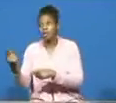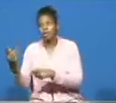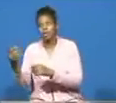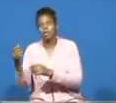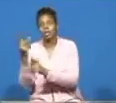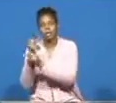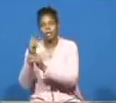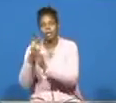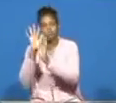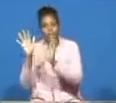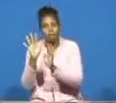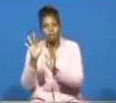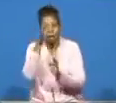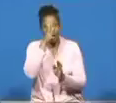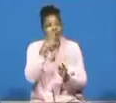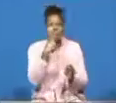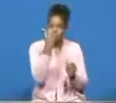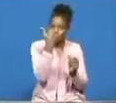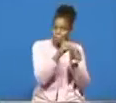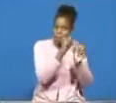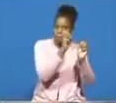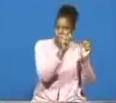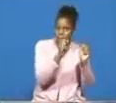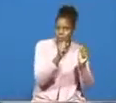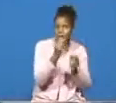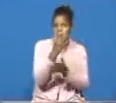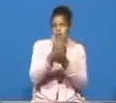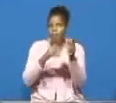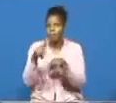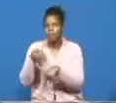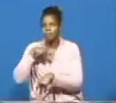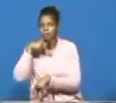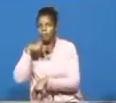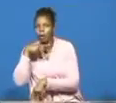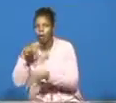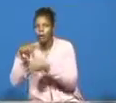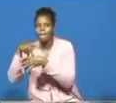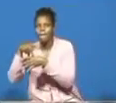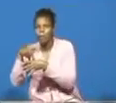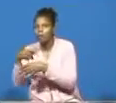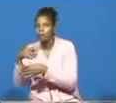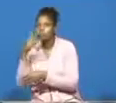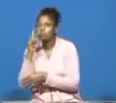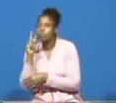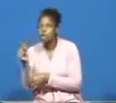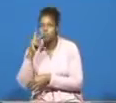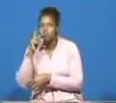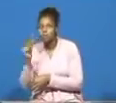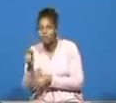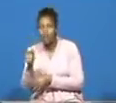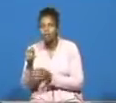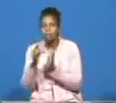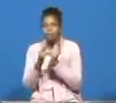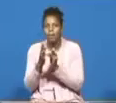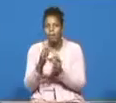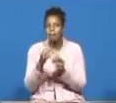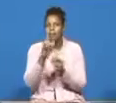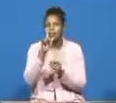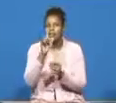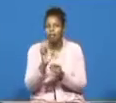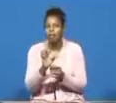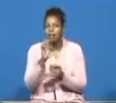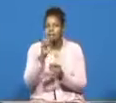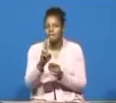sweet is sweet is sweet but in livicus 11 verse 7 he had said and the swine though he defied the hoof and be